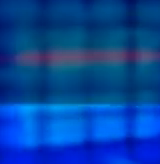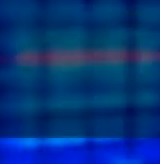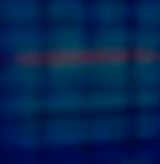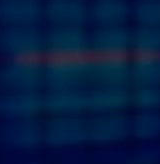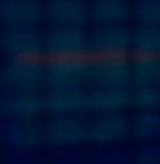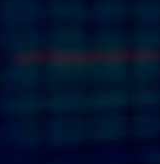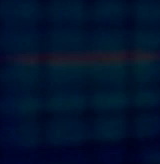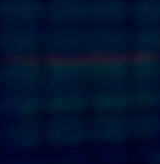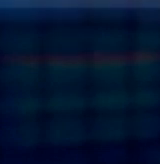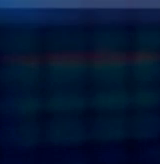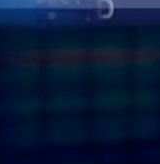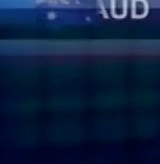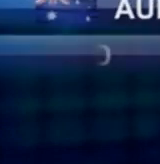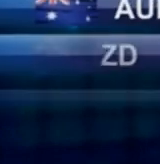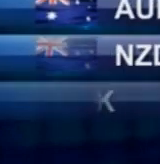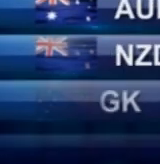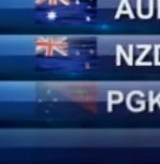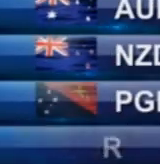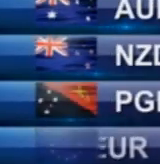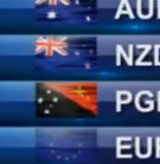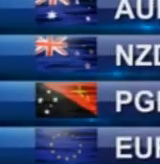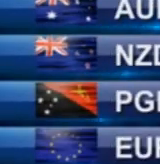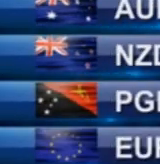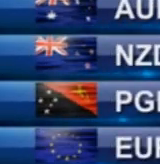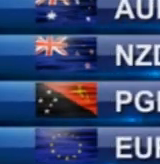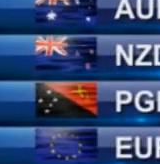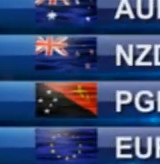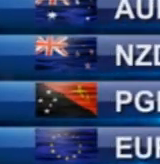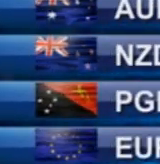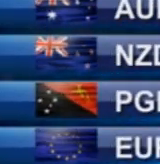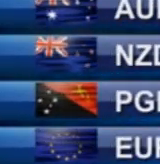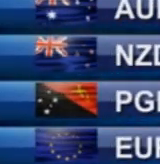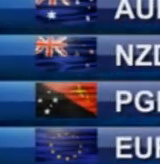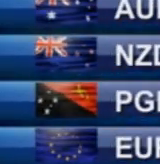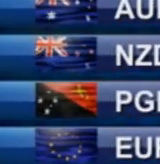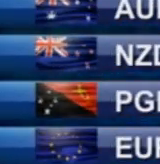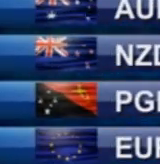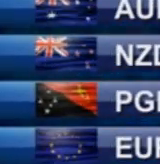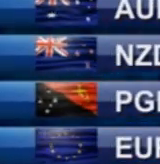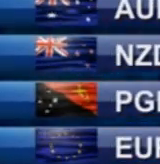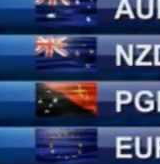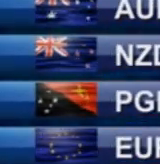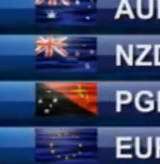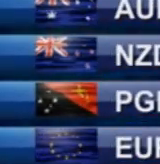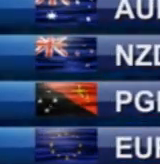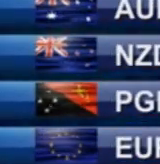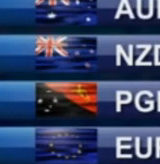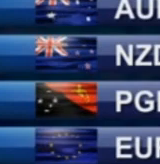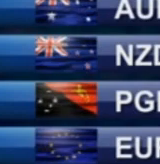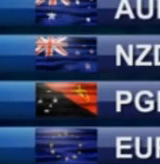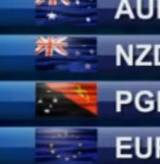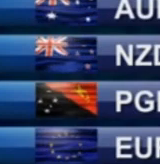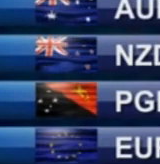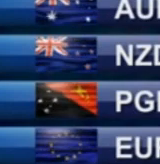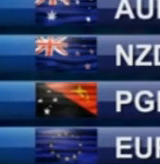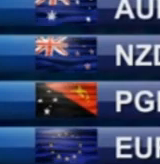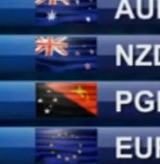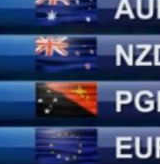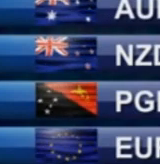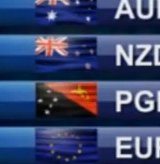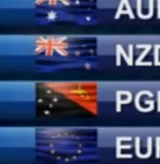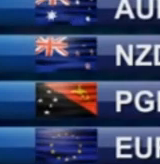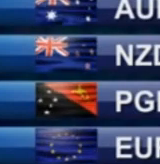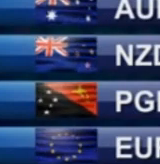exchange rates as set early this morning, the Fiji dollar was generally on the rise today, gaining ground on the Chinese one and the U.S.